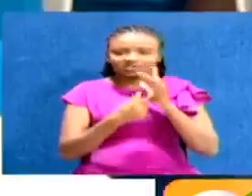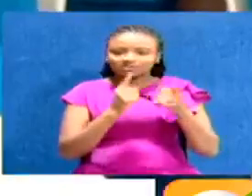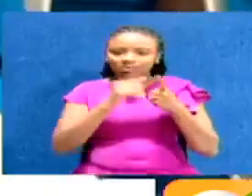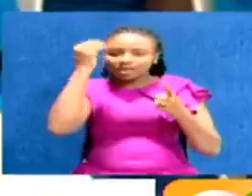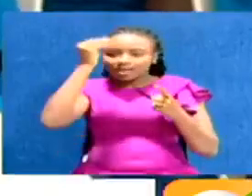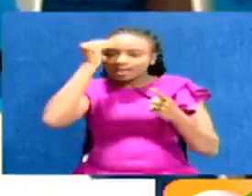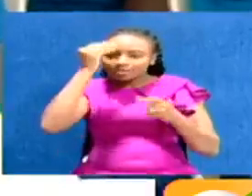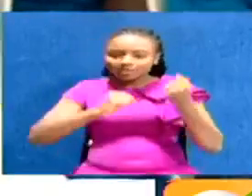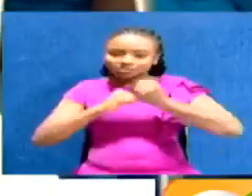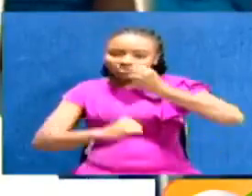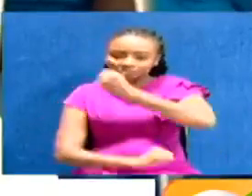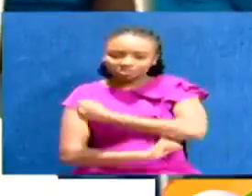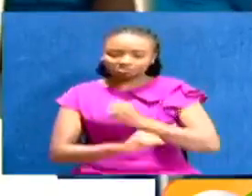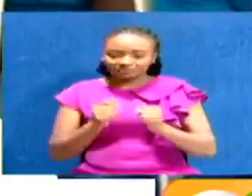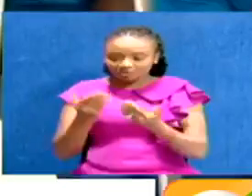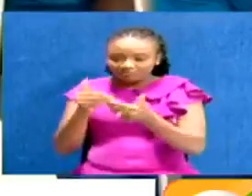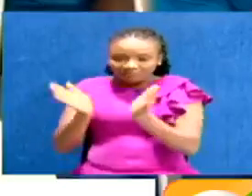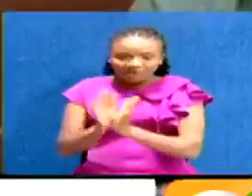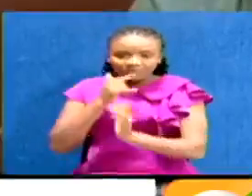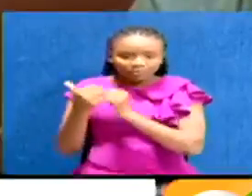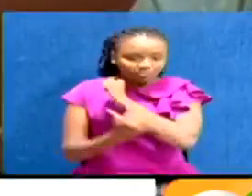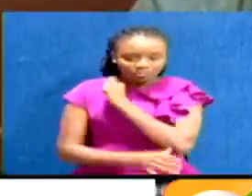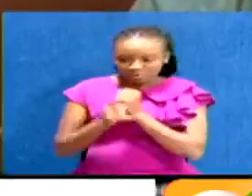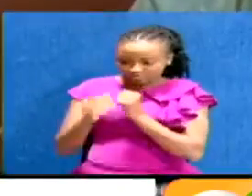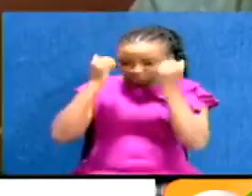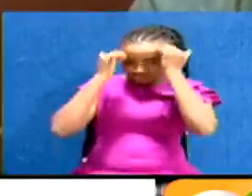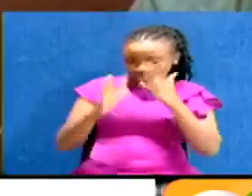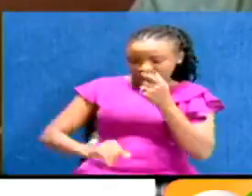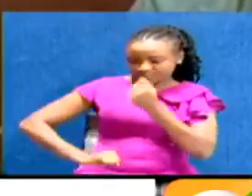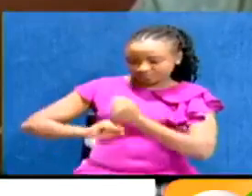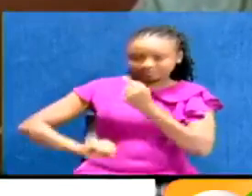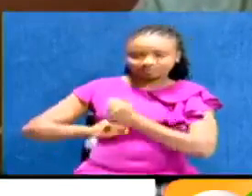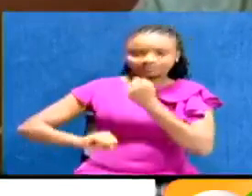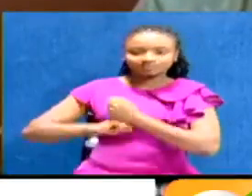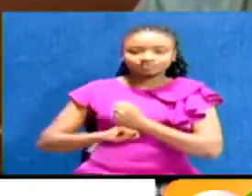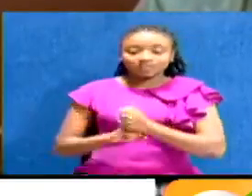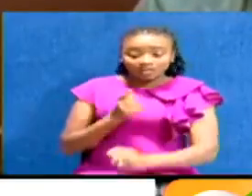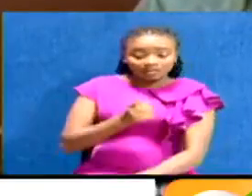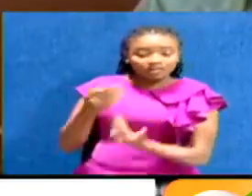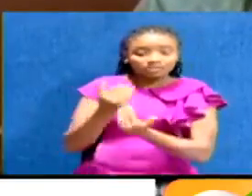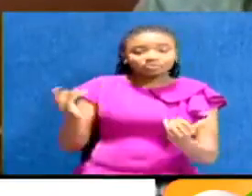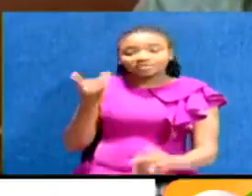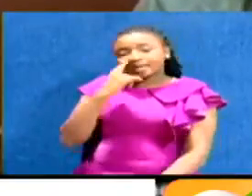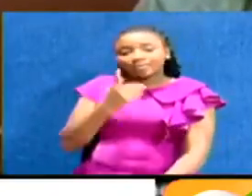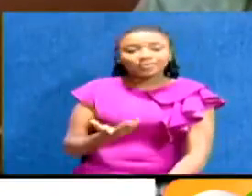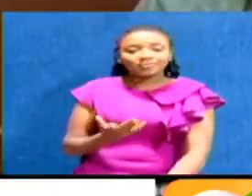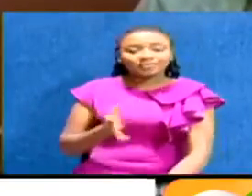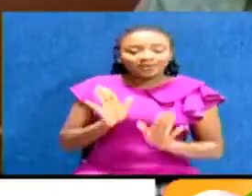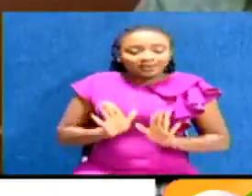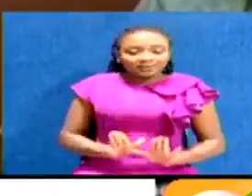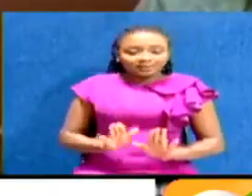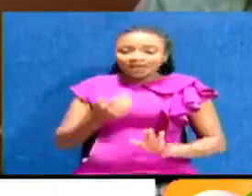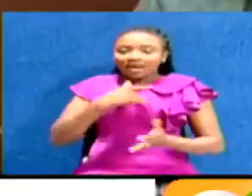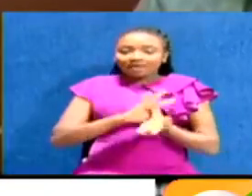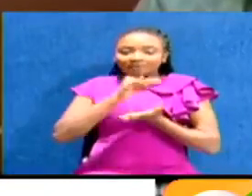bursaries to students who come from needy backgrounds. And the worst-case scenario is our children at home have